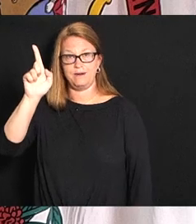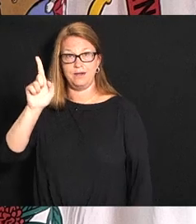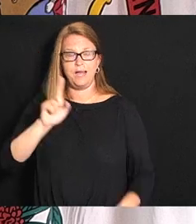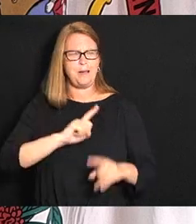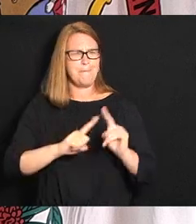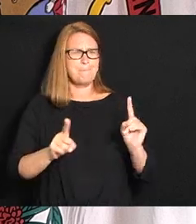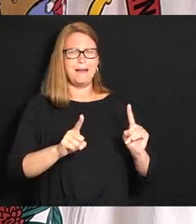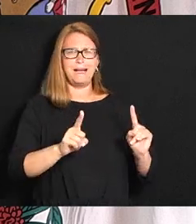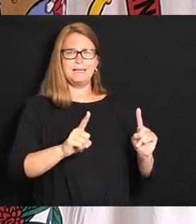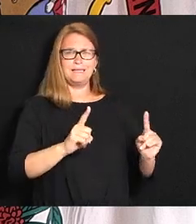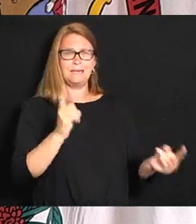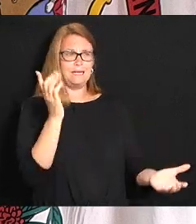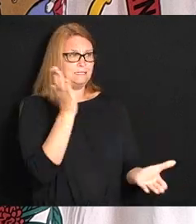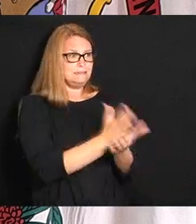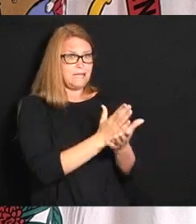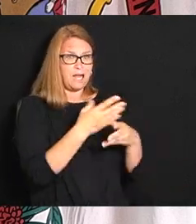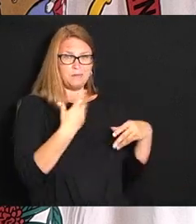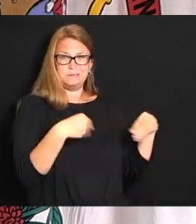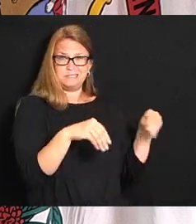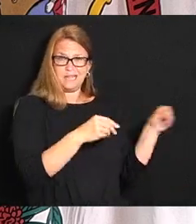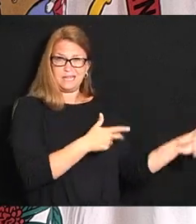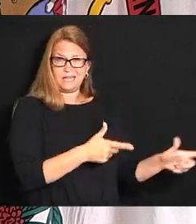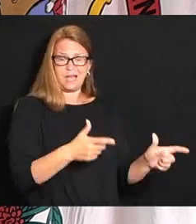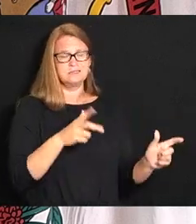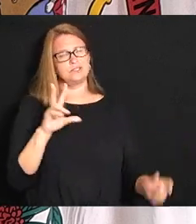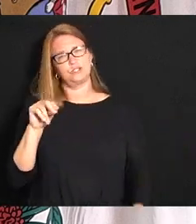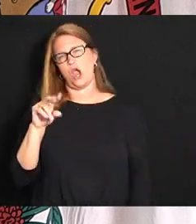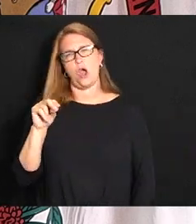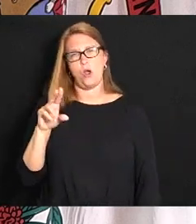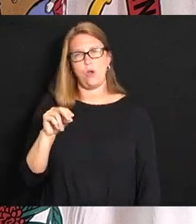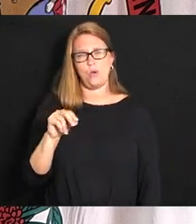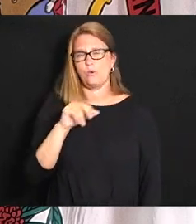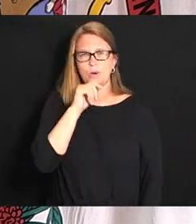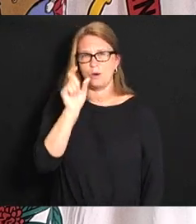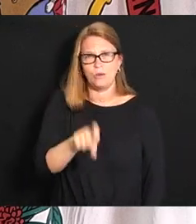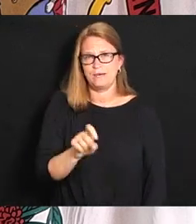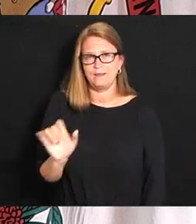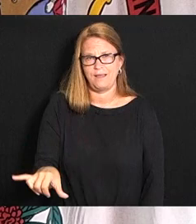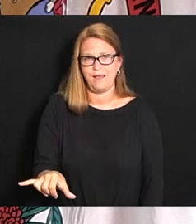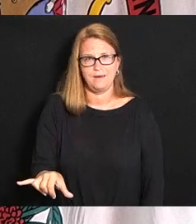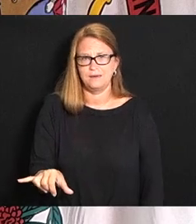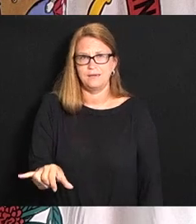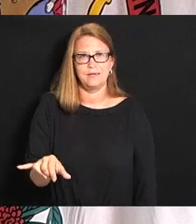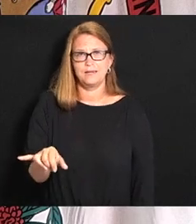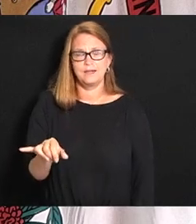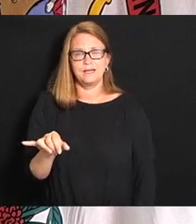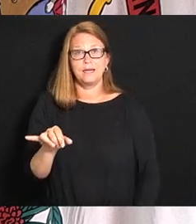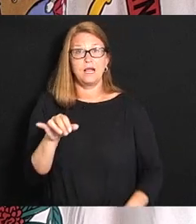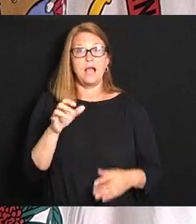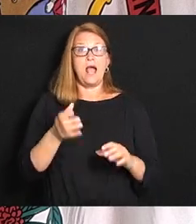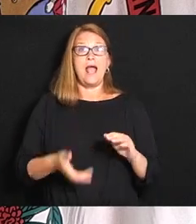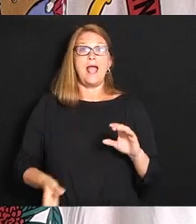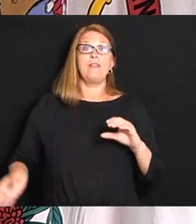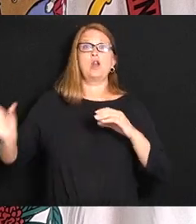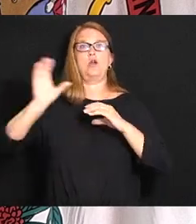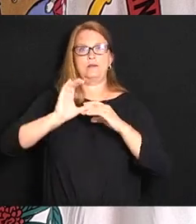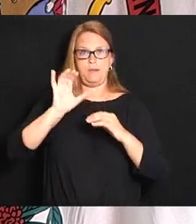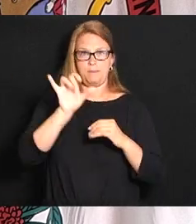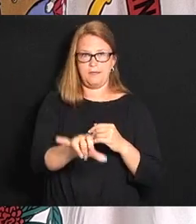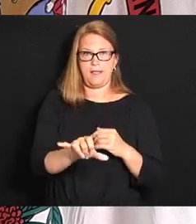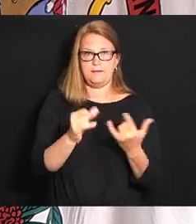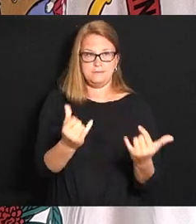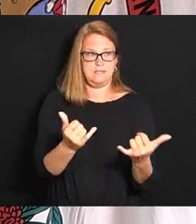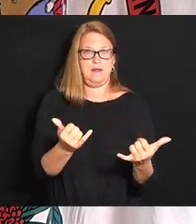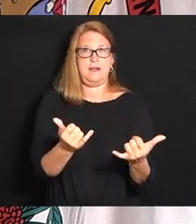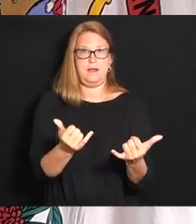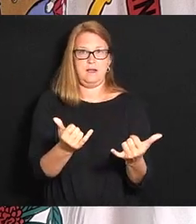in this country we don't need that we don't need that and absolutely on top of all that today